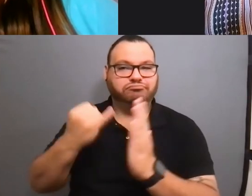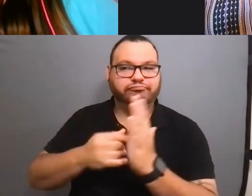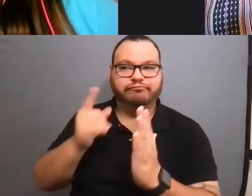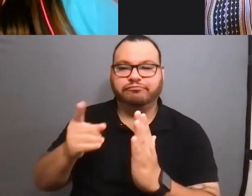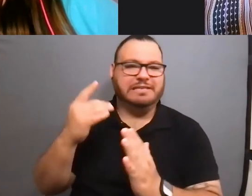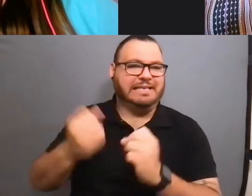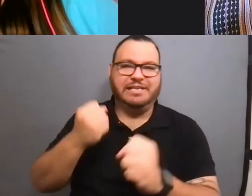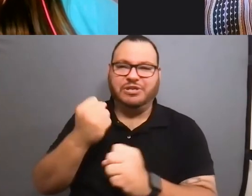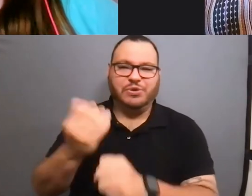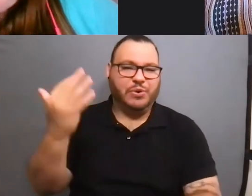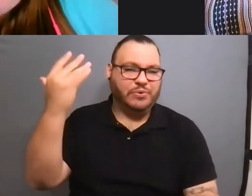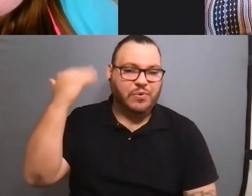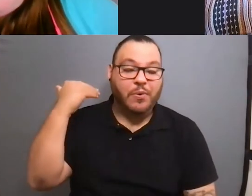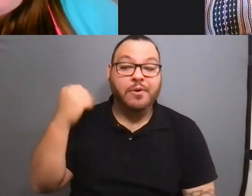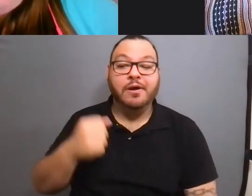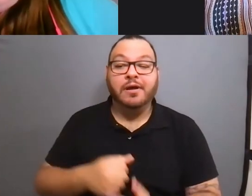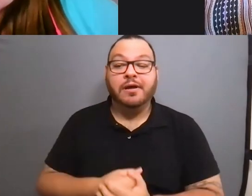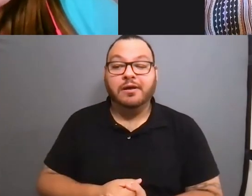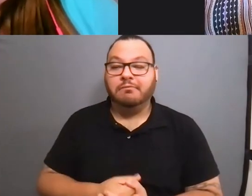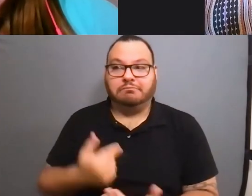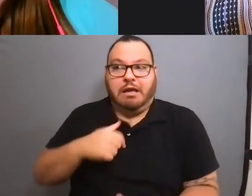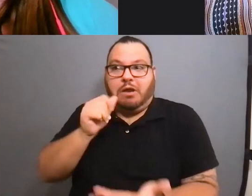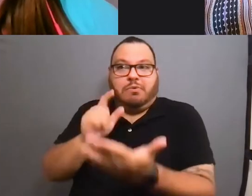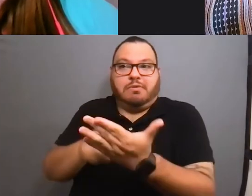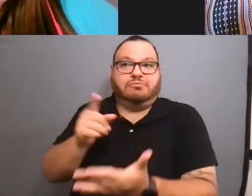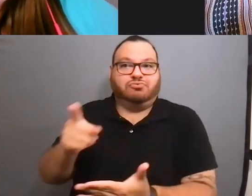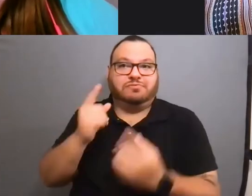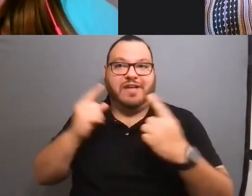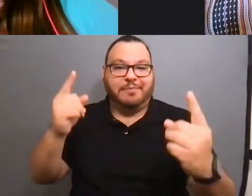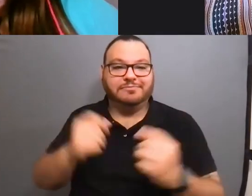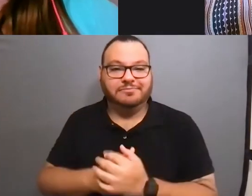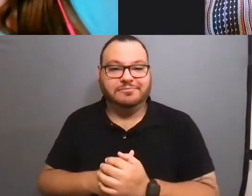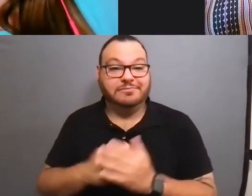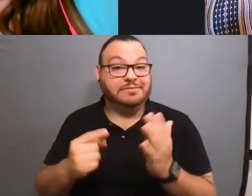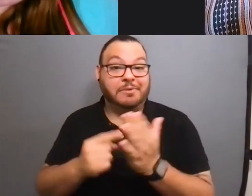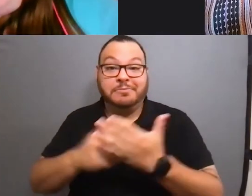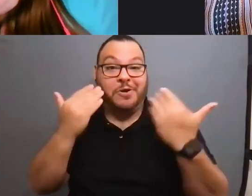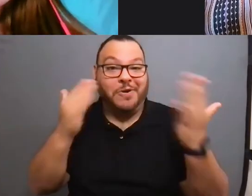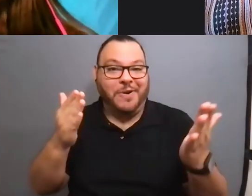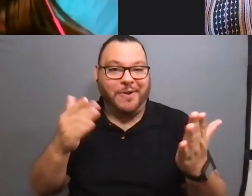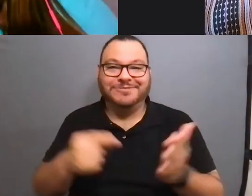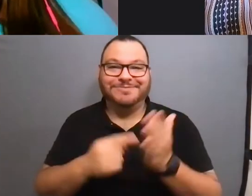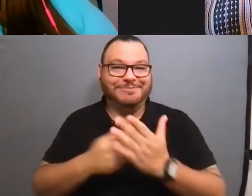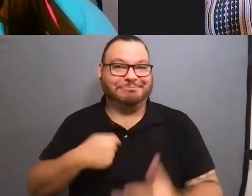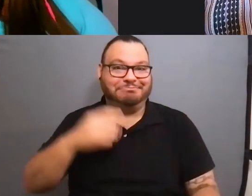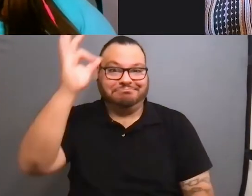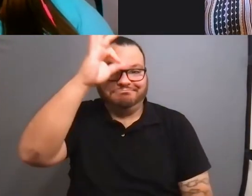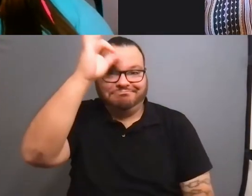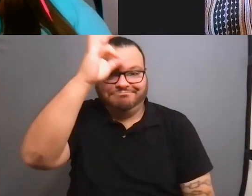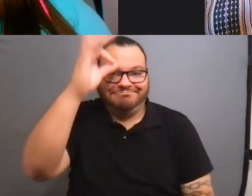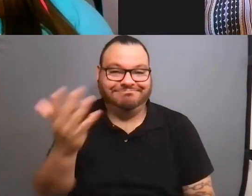And I didn't realize she was famous either. Sometimes I just don't know. can be pretty clueless with that stuff. Right.